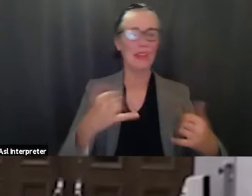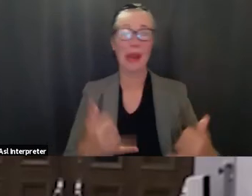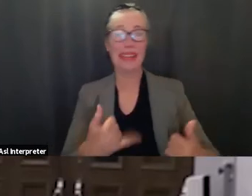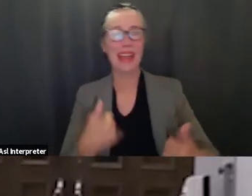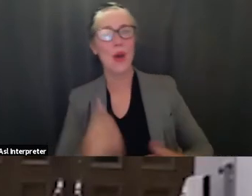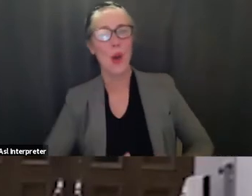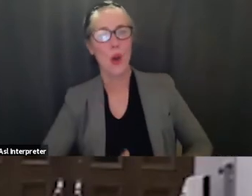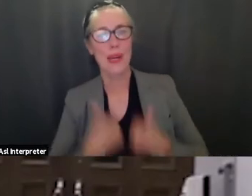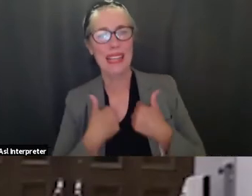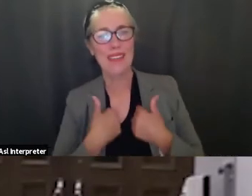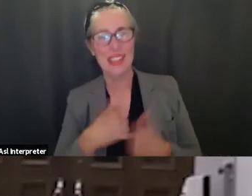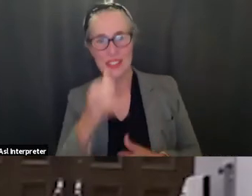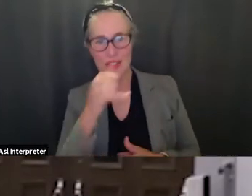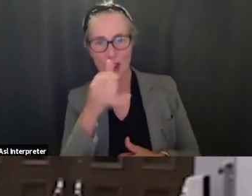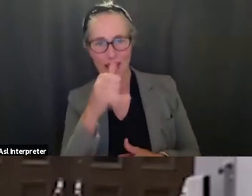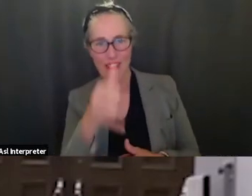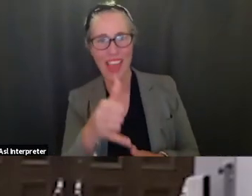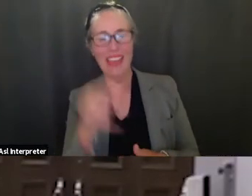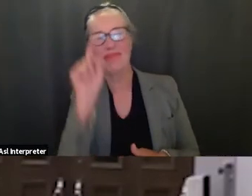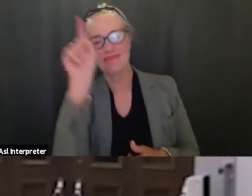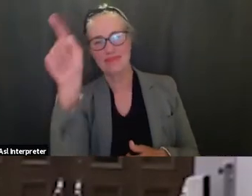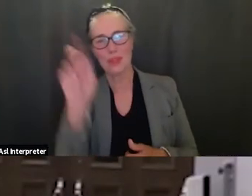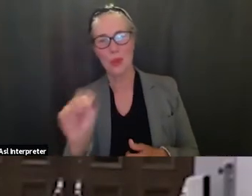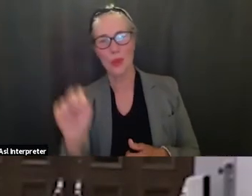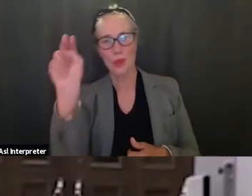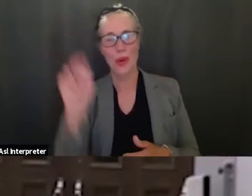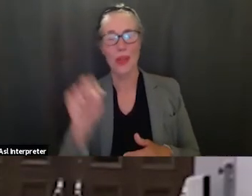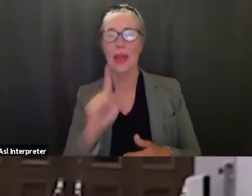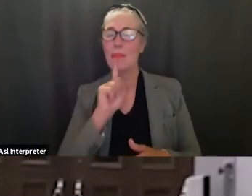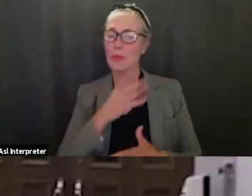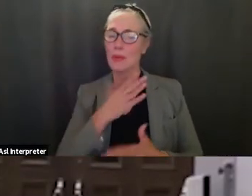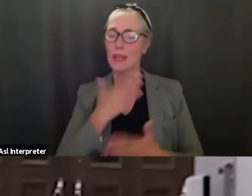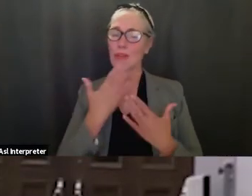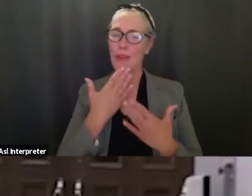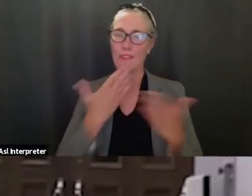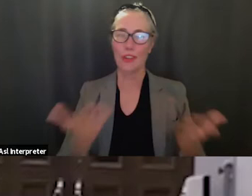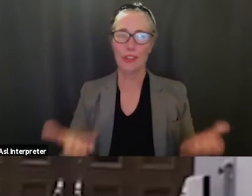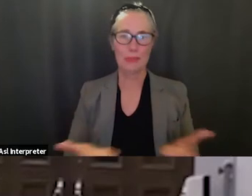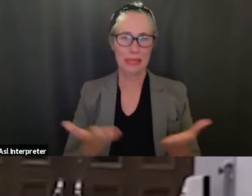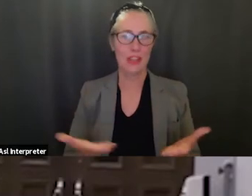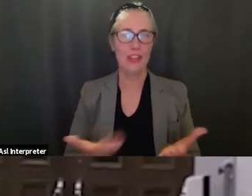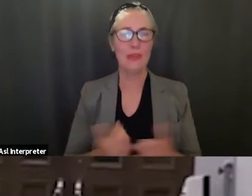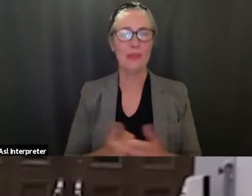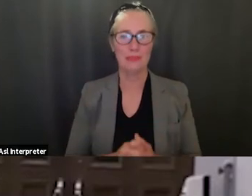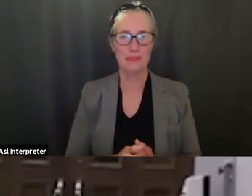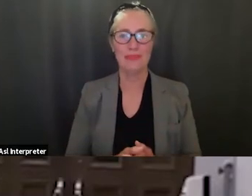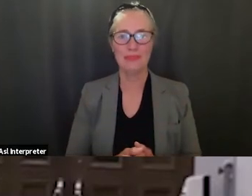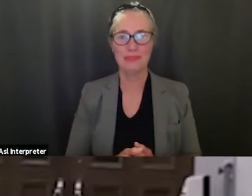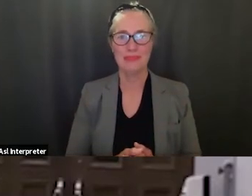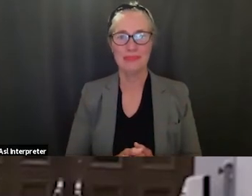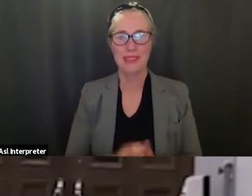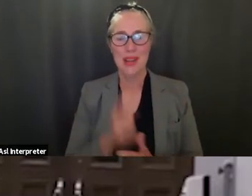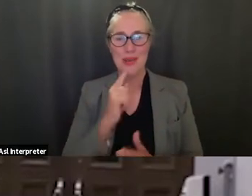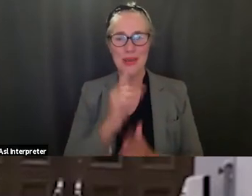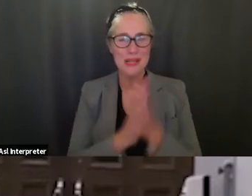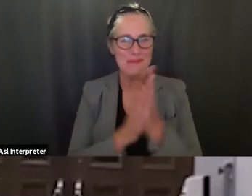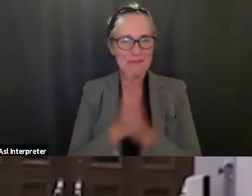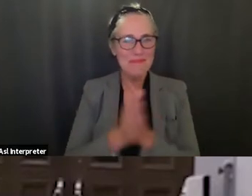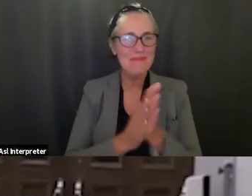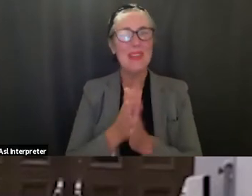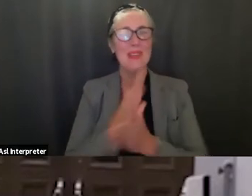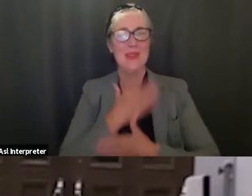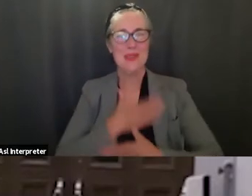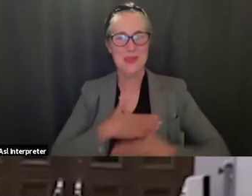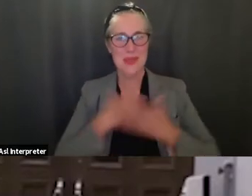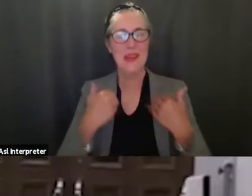um i just am really grateful to be here and um look forward to having a lot of great board meetings with you